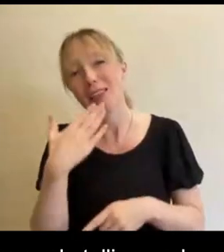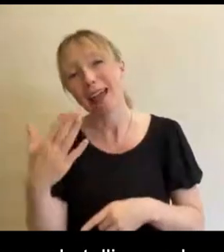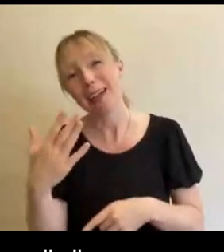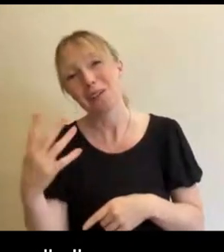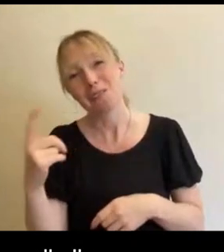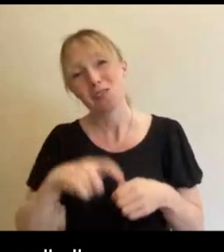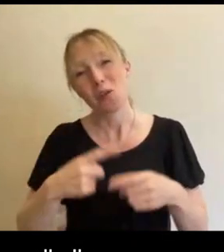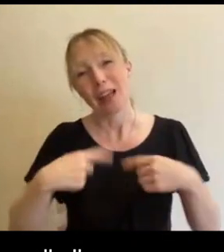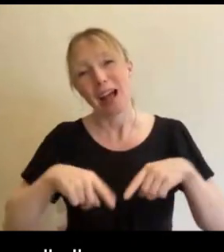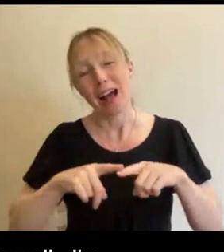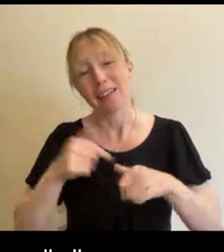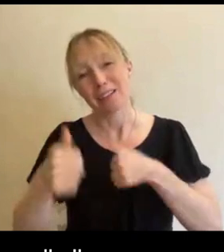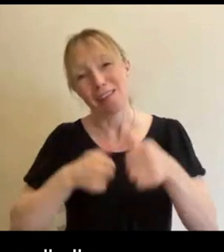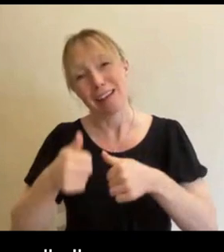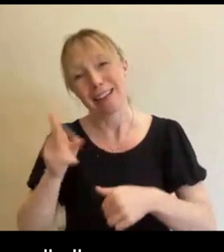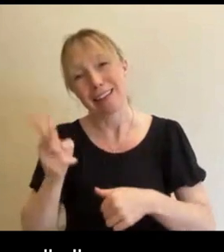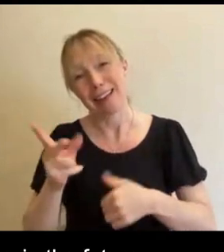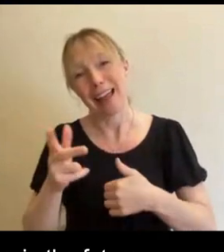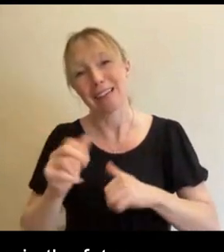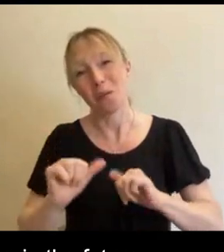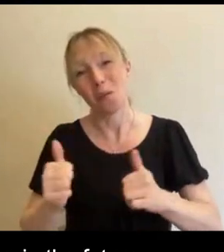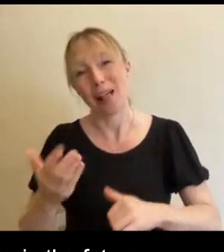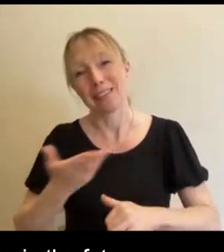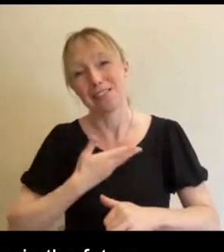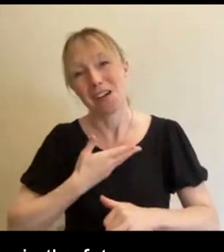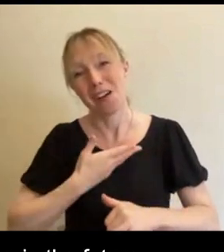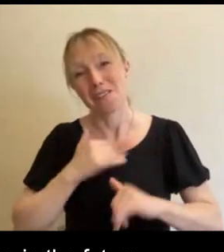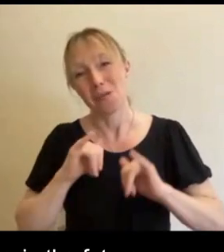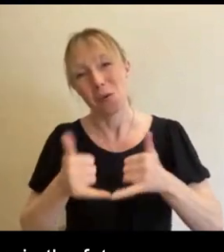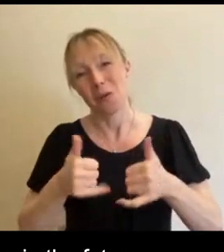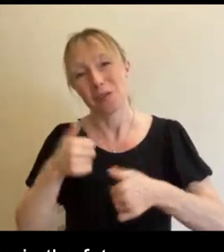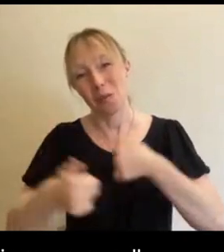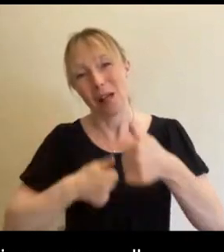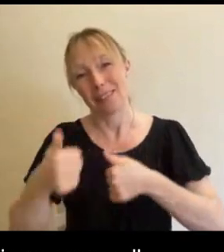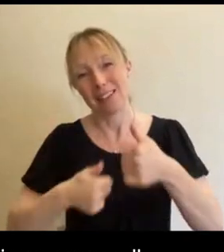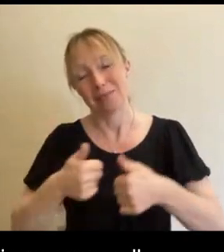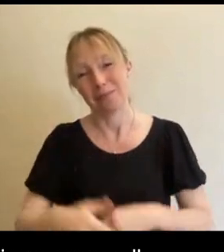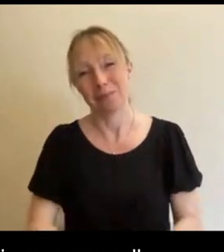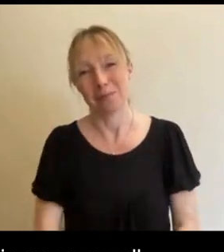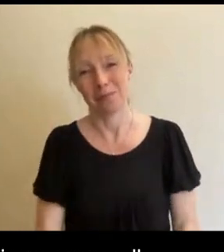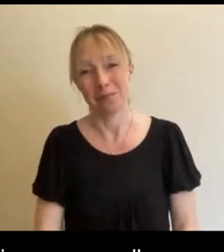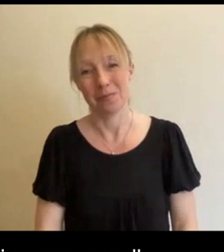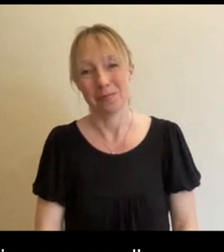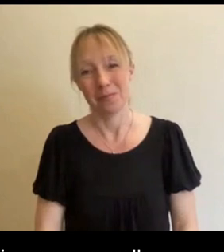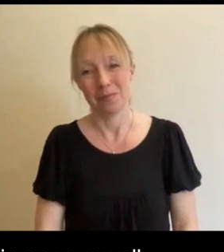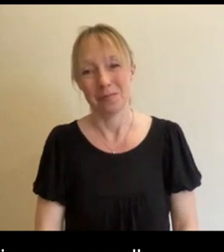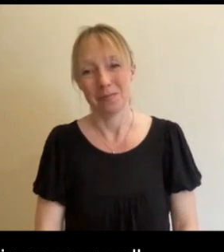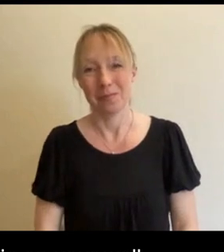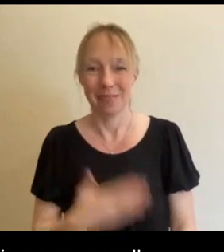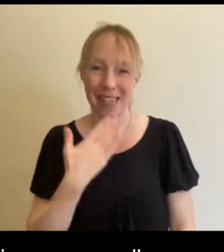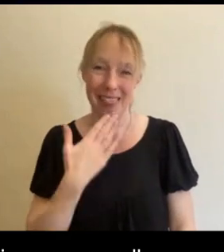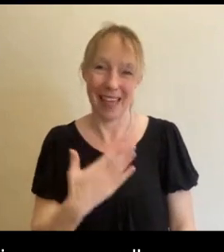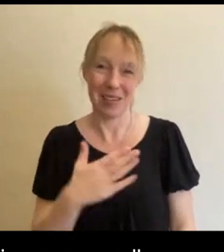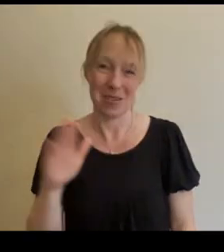again on your well-deserved awards, you two. Well done. Thanks for joining. Thank you. Bye.